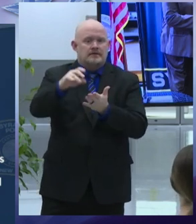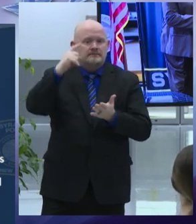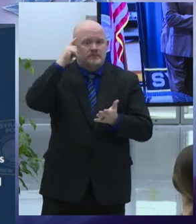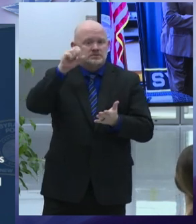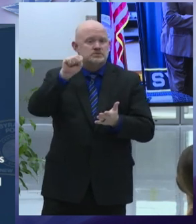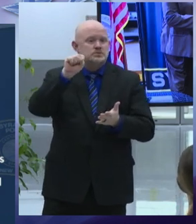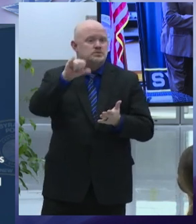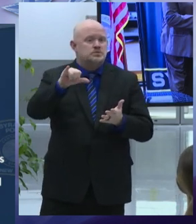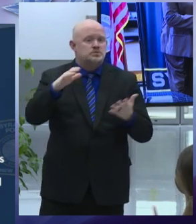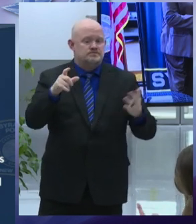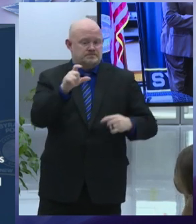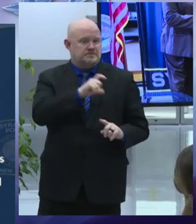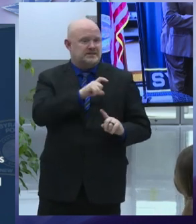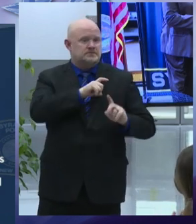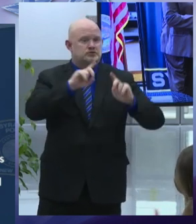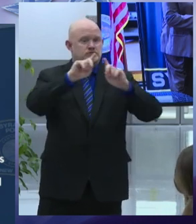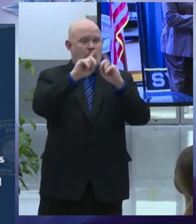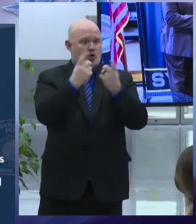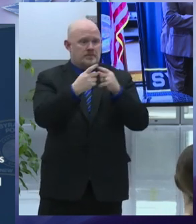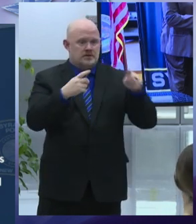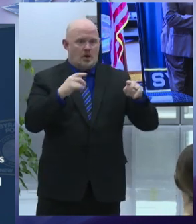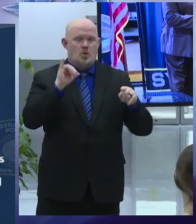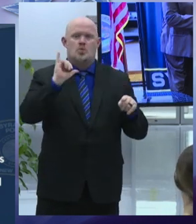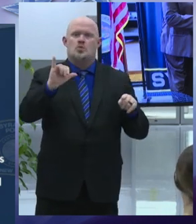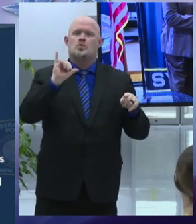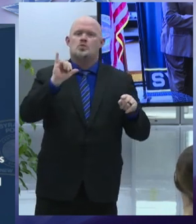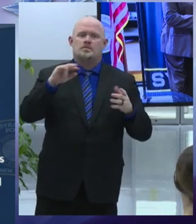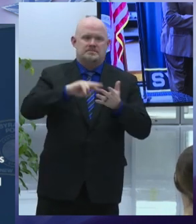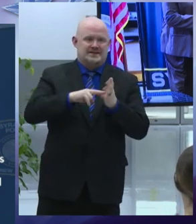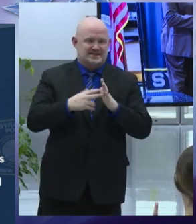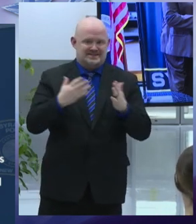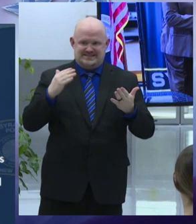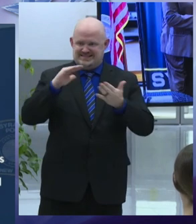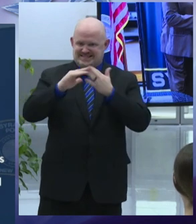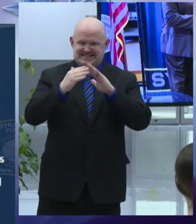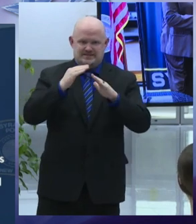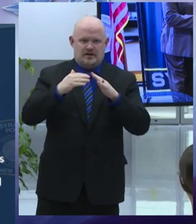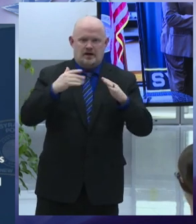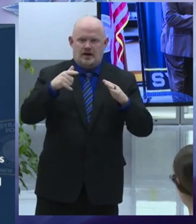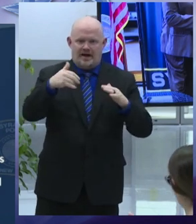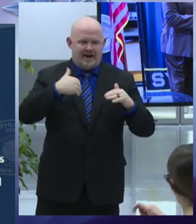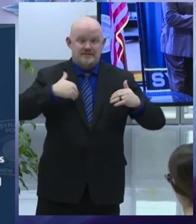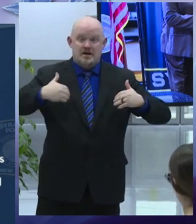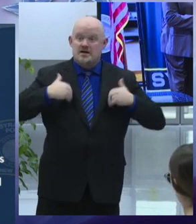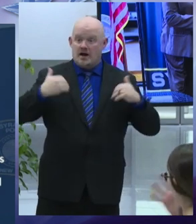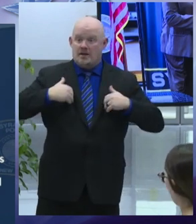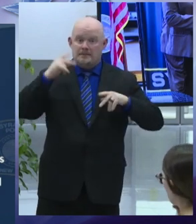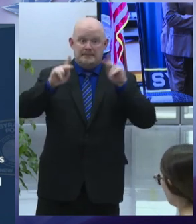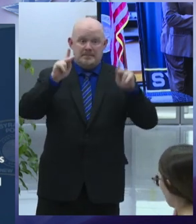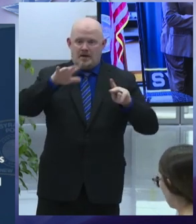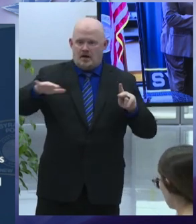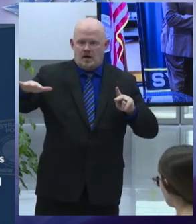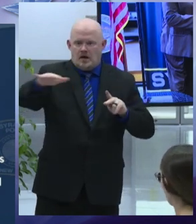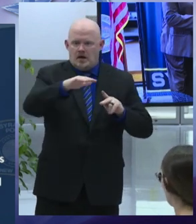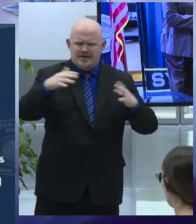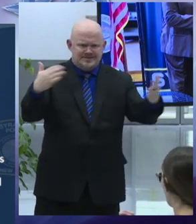and paid work experience to bridge between high school graduation and when they are old enough to enter the police academy